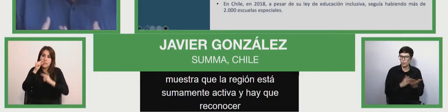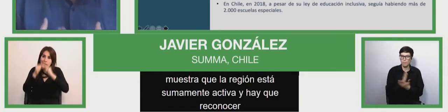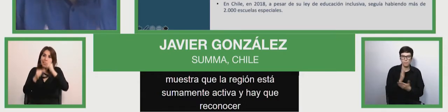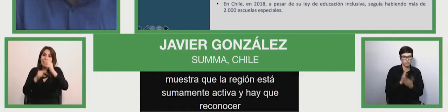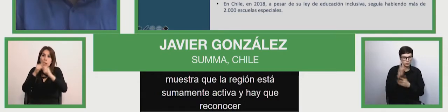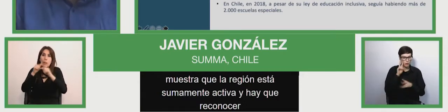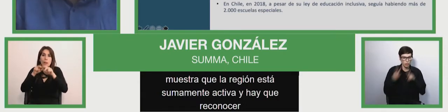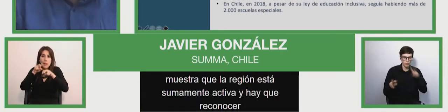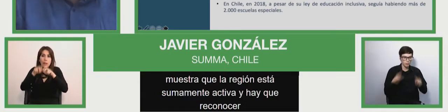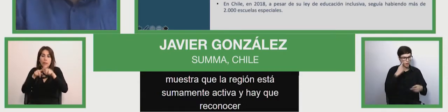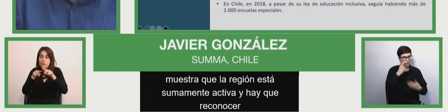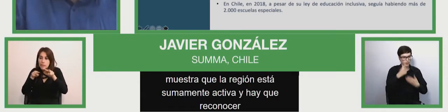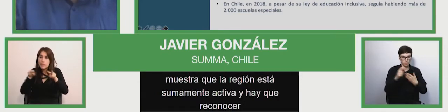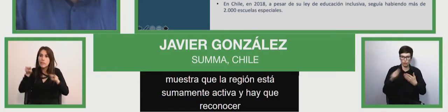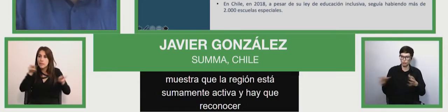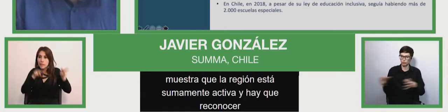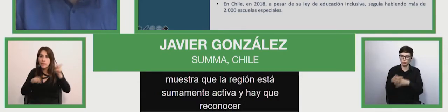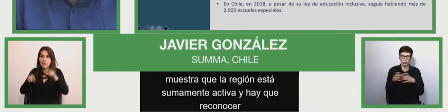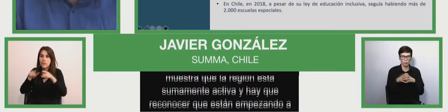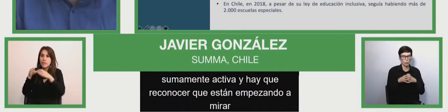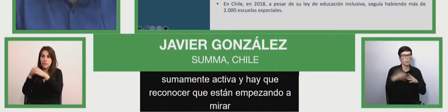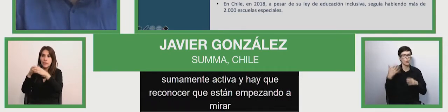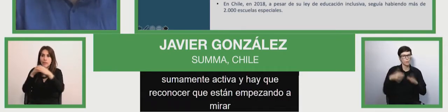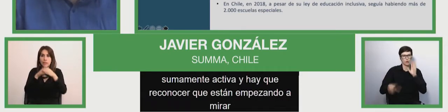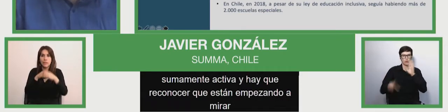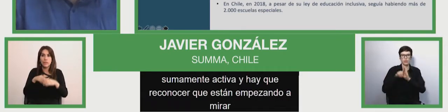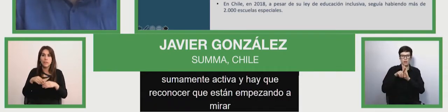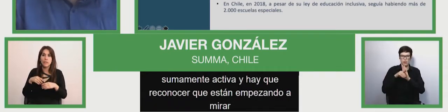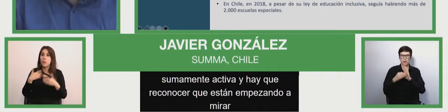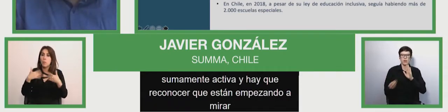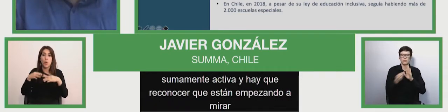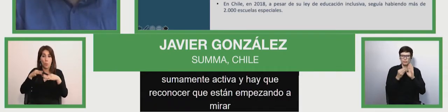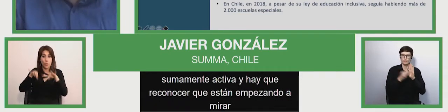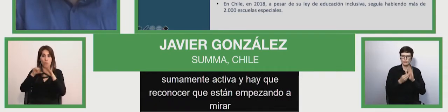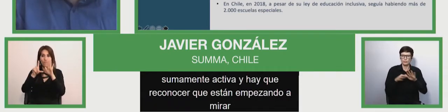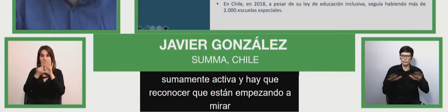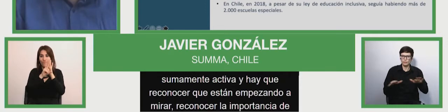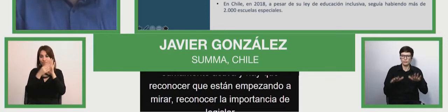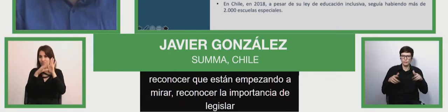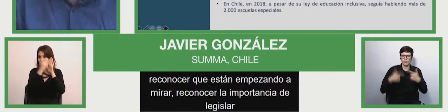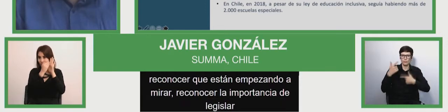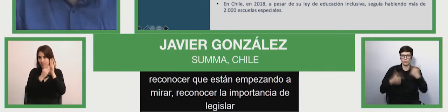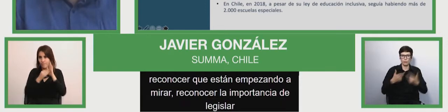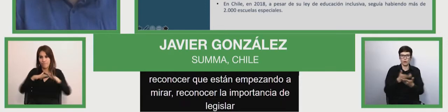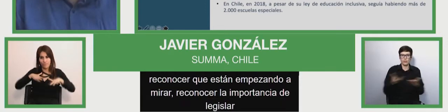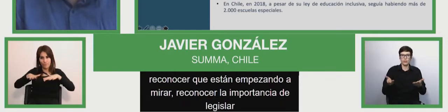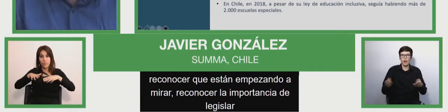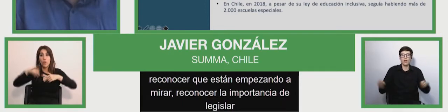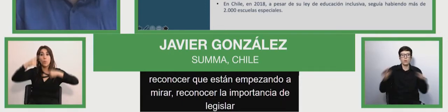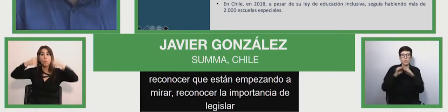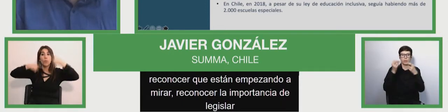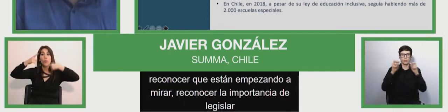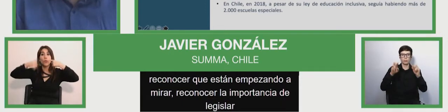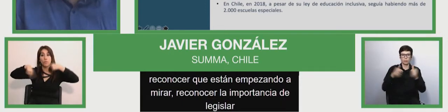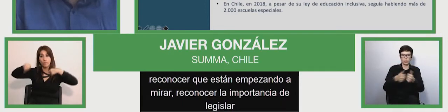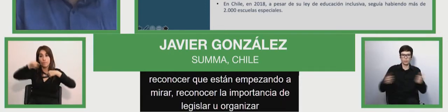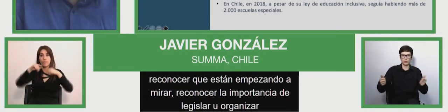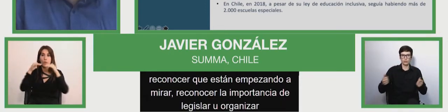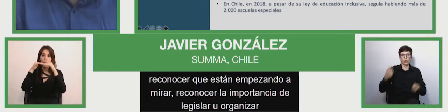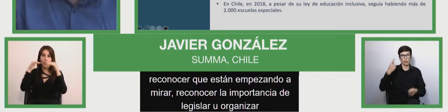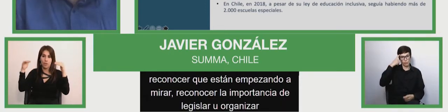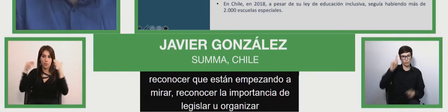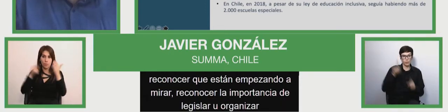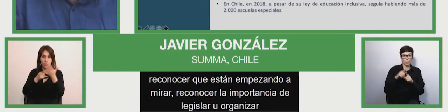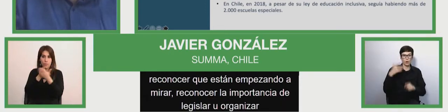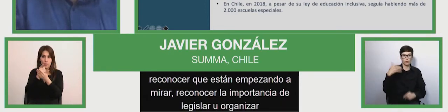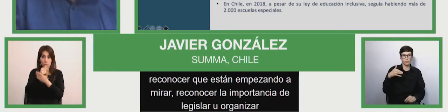of legislating or organizing opportunities. However, it's important to say